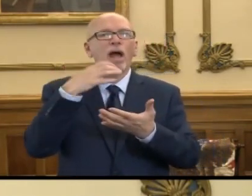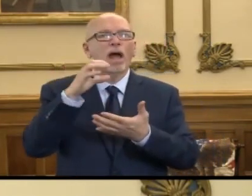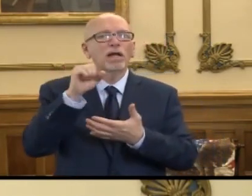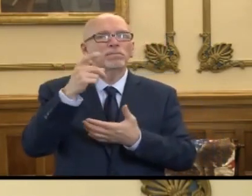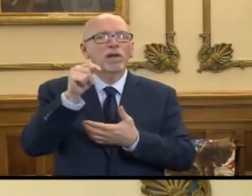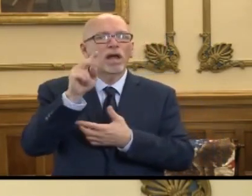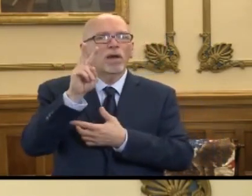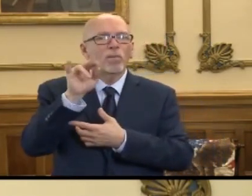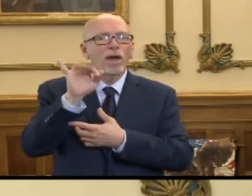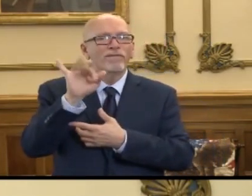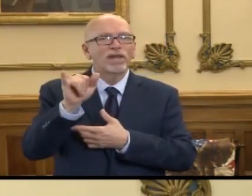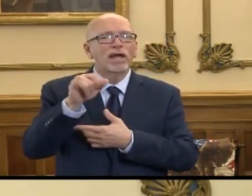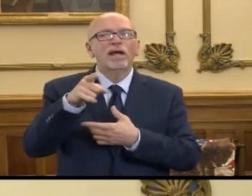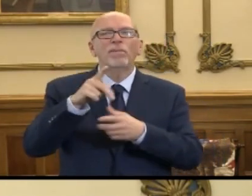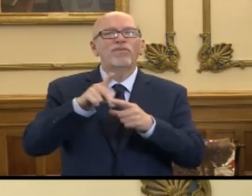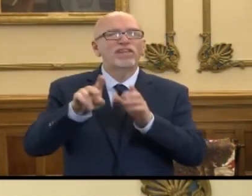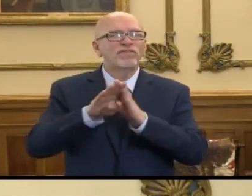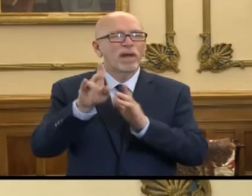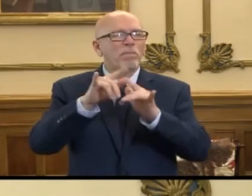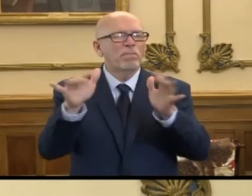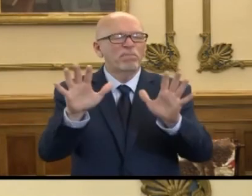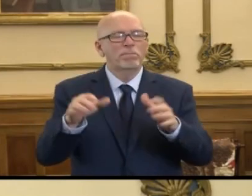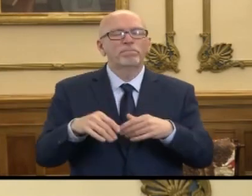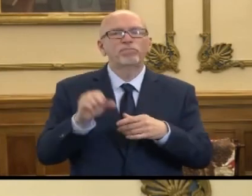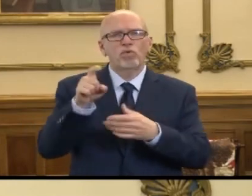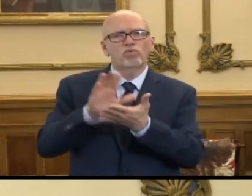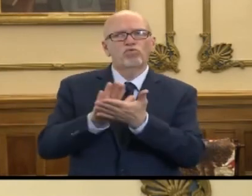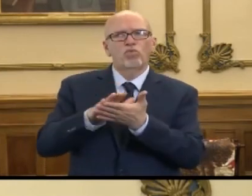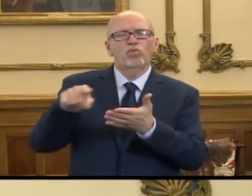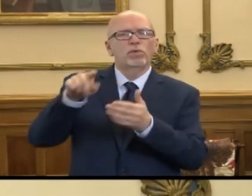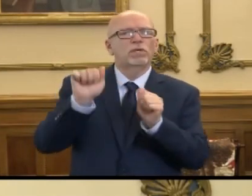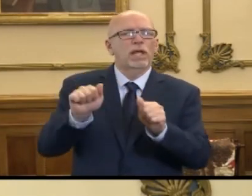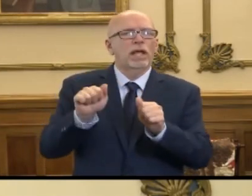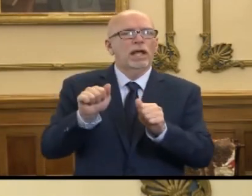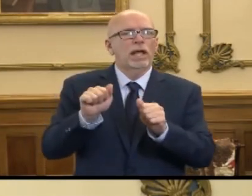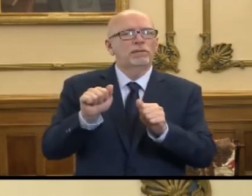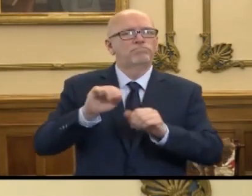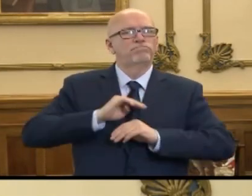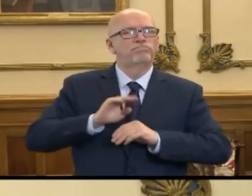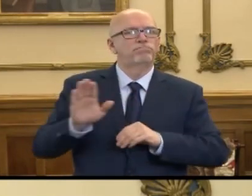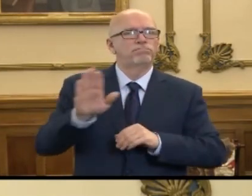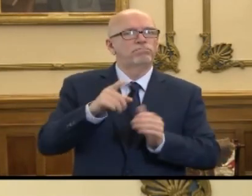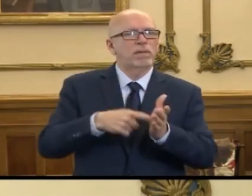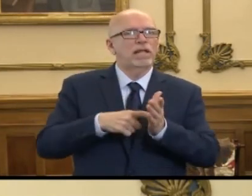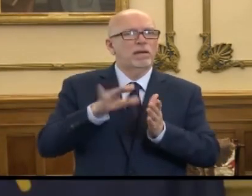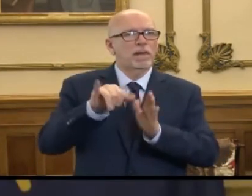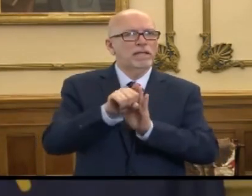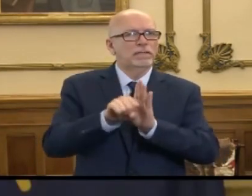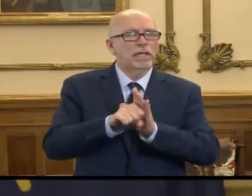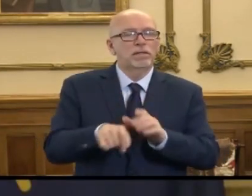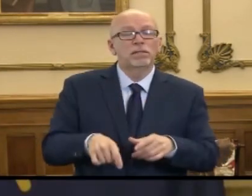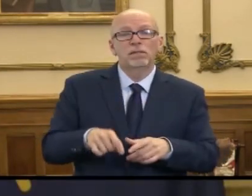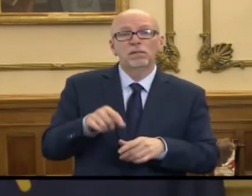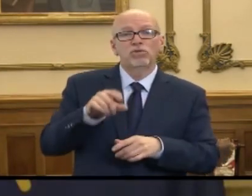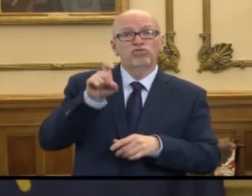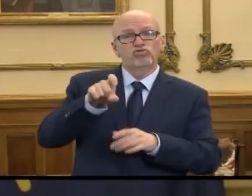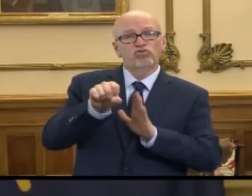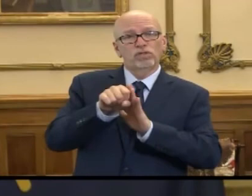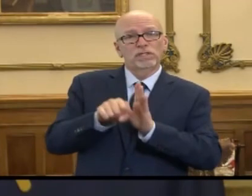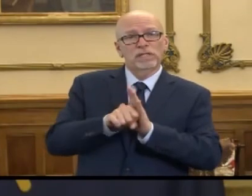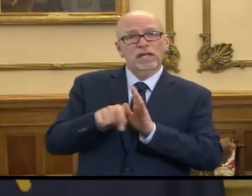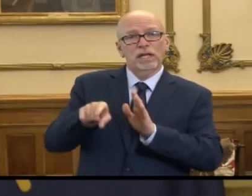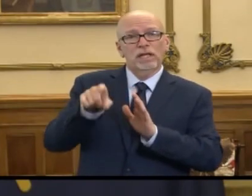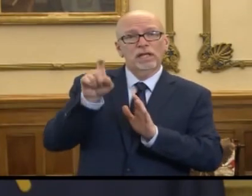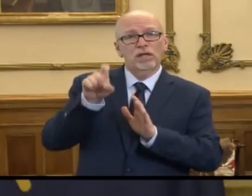professional development, that sort of thing, so that schools can fulfill the mandate put on them by the state. Should the state be stepping up to